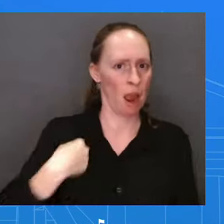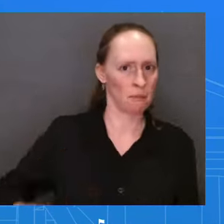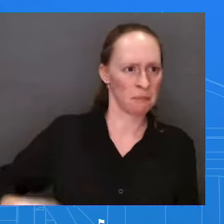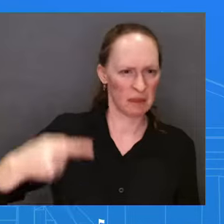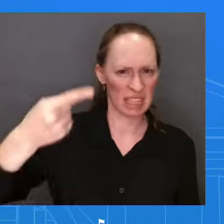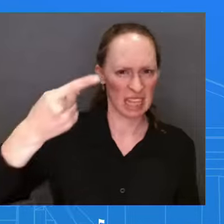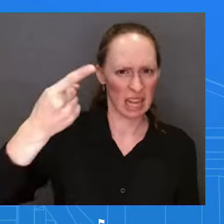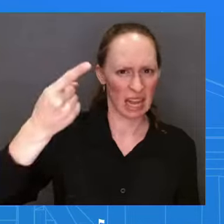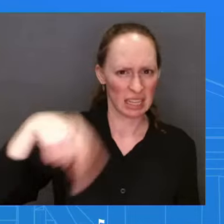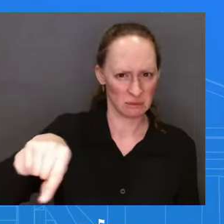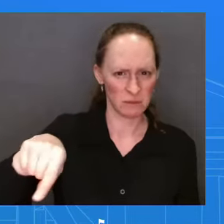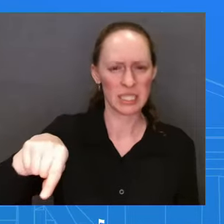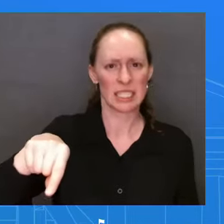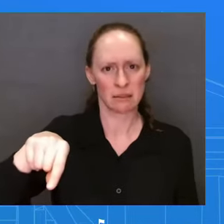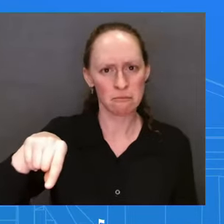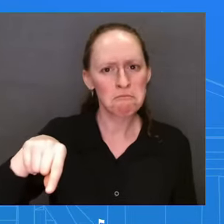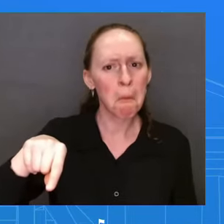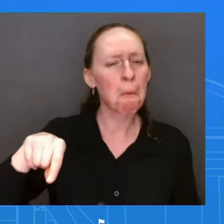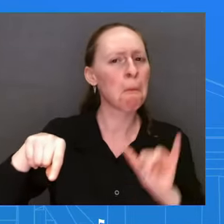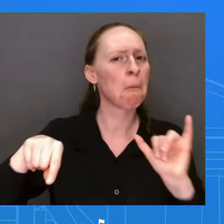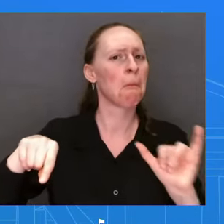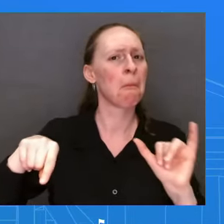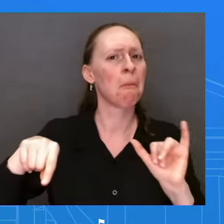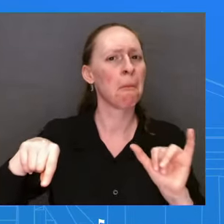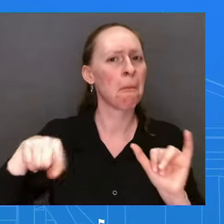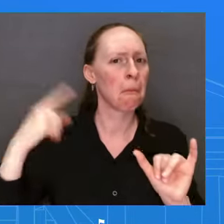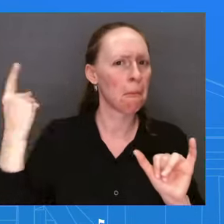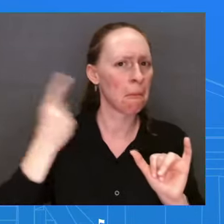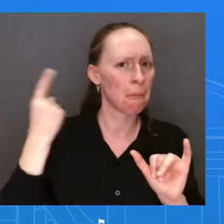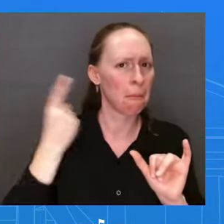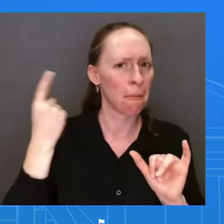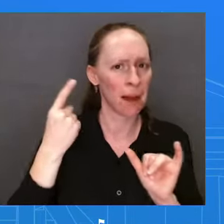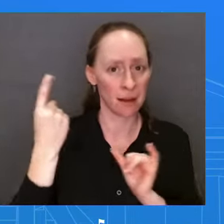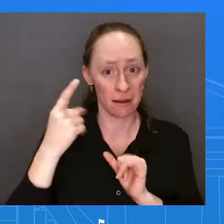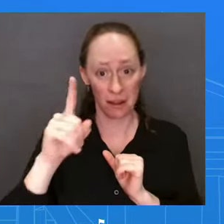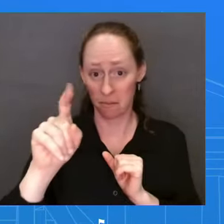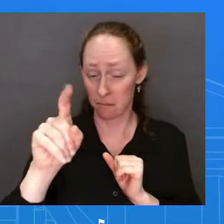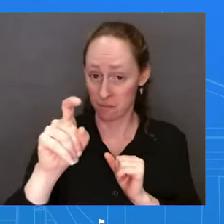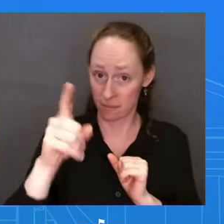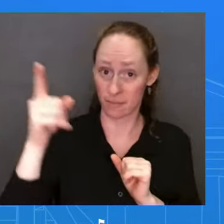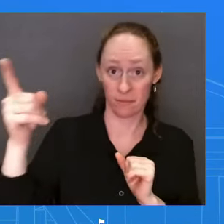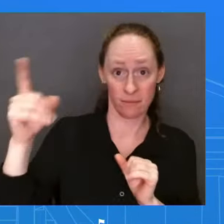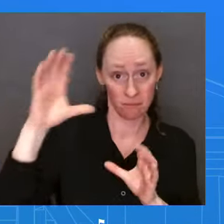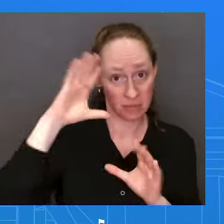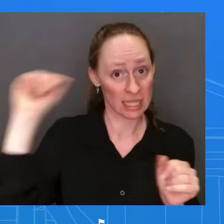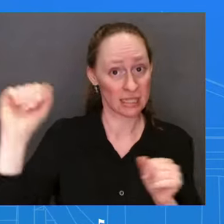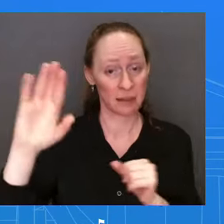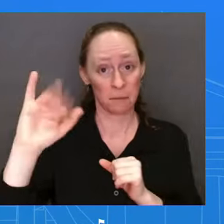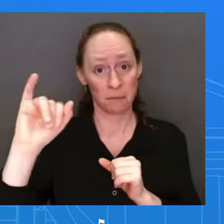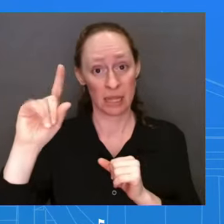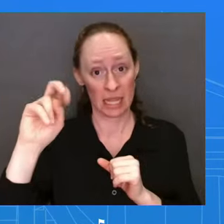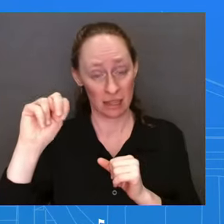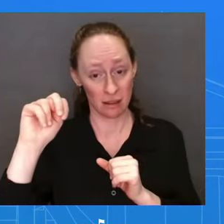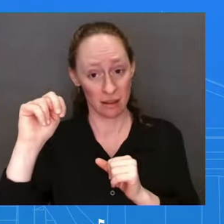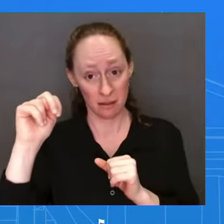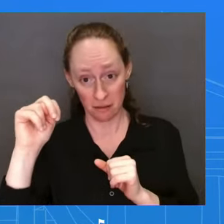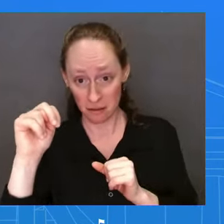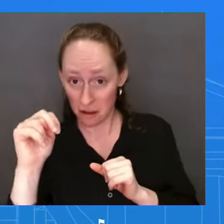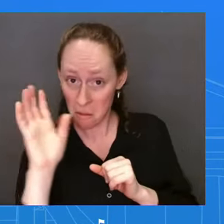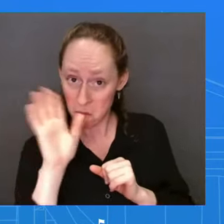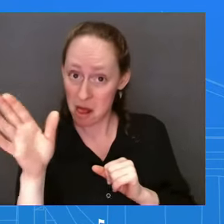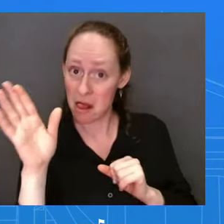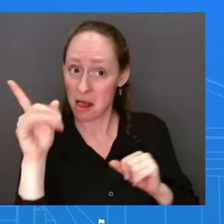having the President speak with President Xi after the whole dust-up of the last campaign,